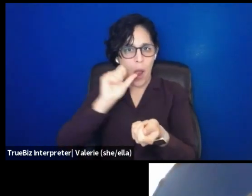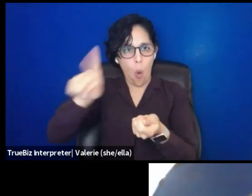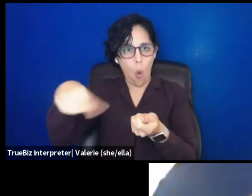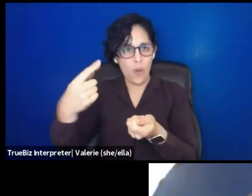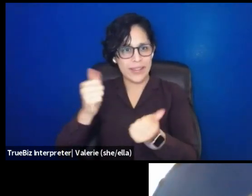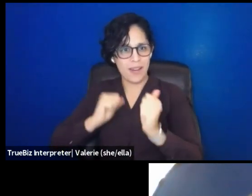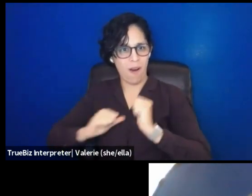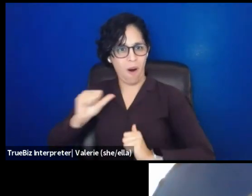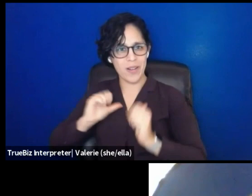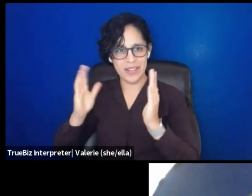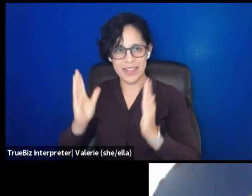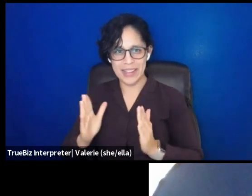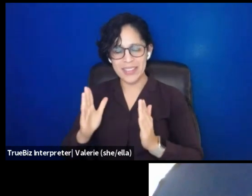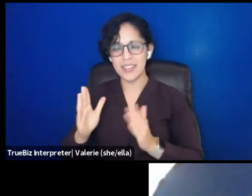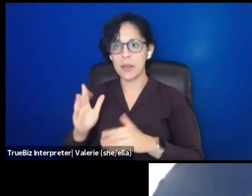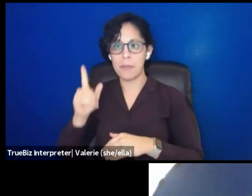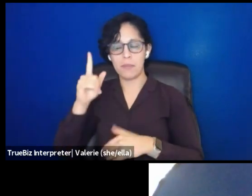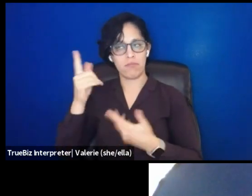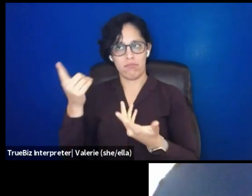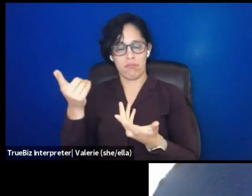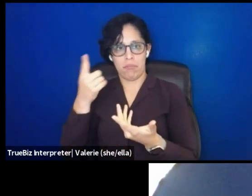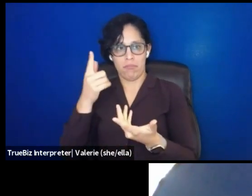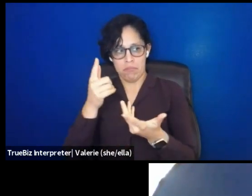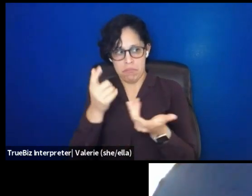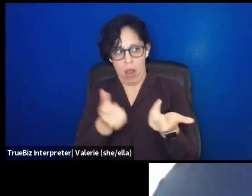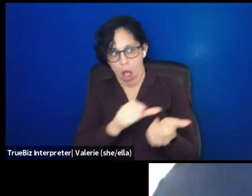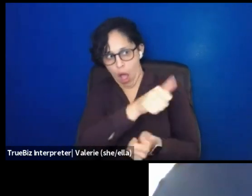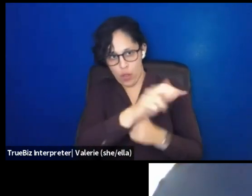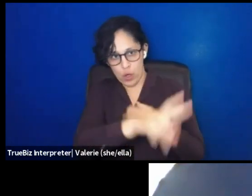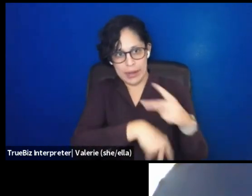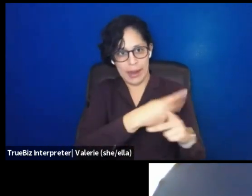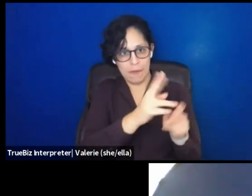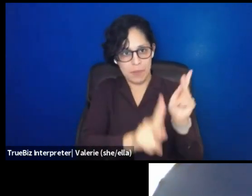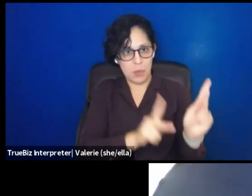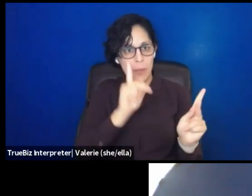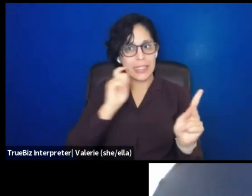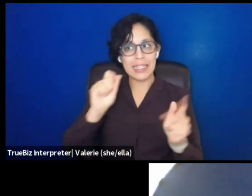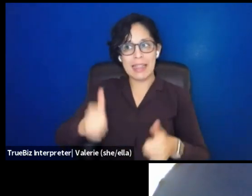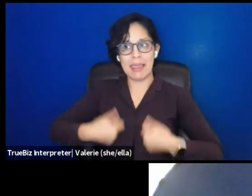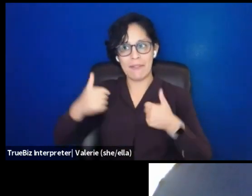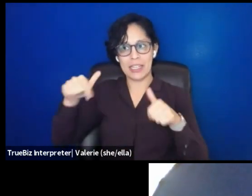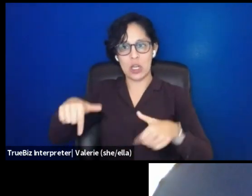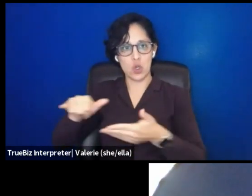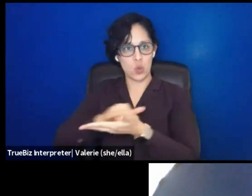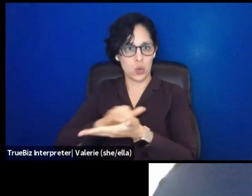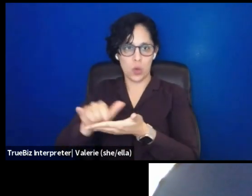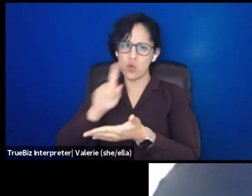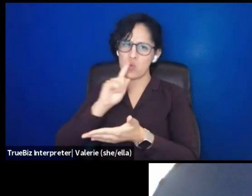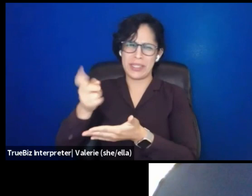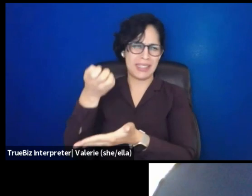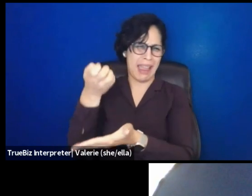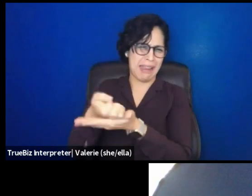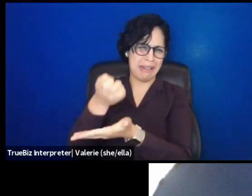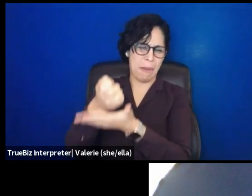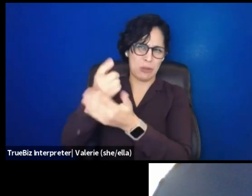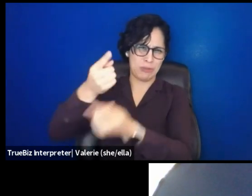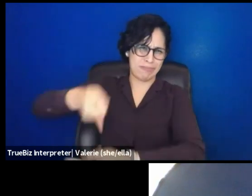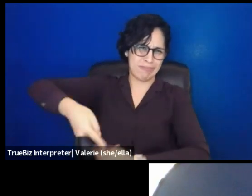in New York is a socioeconomic barrier, um, especially for artists. And I think, um, really